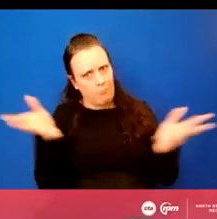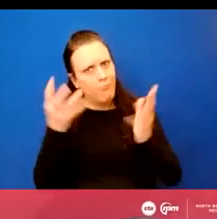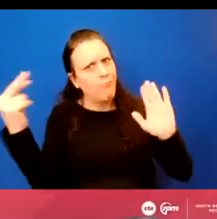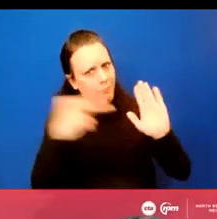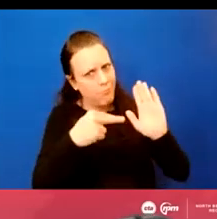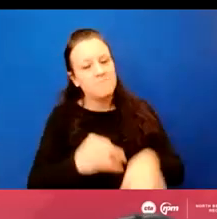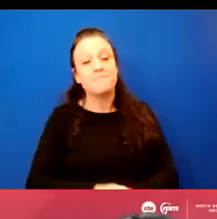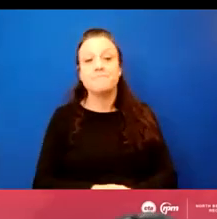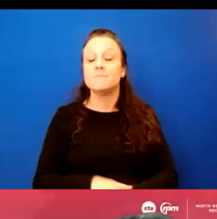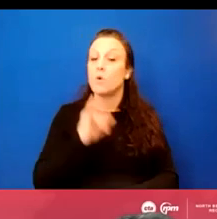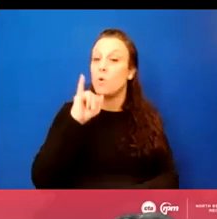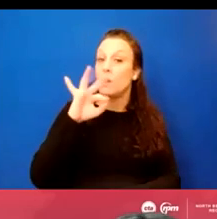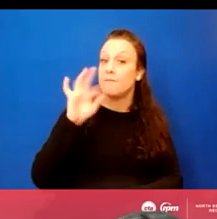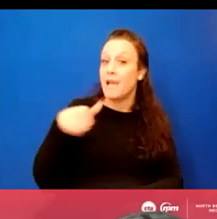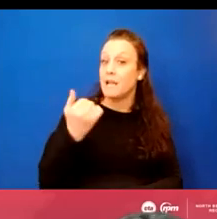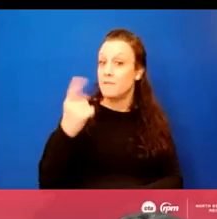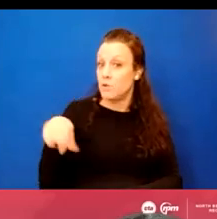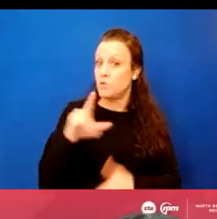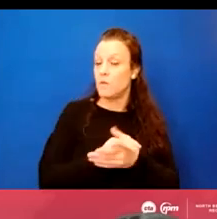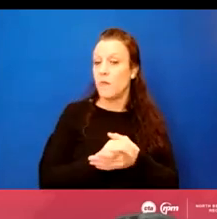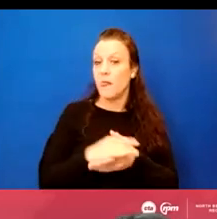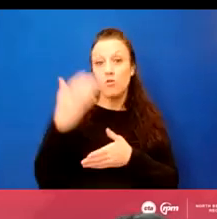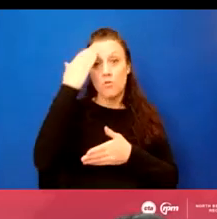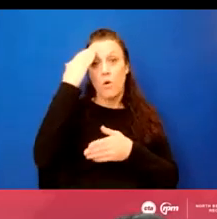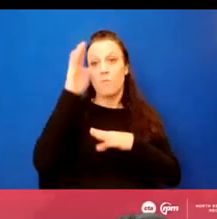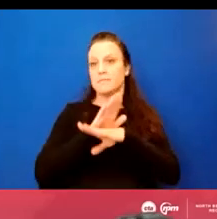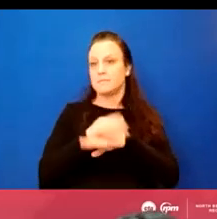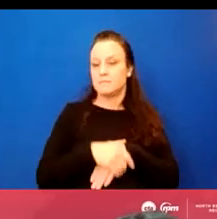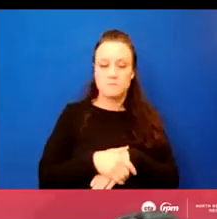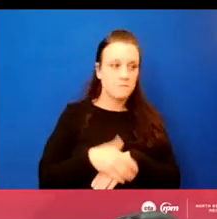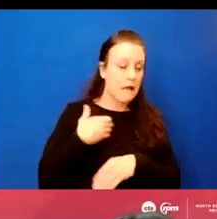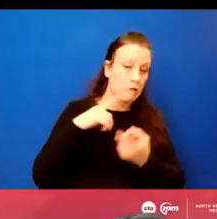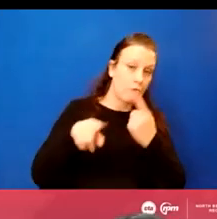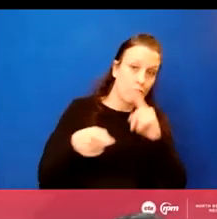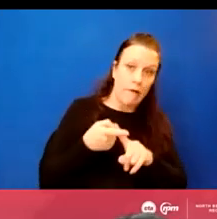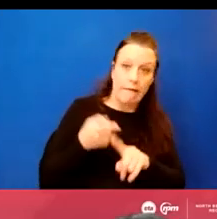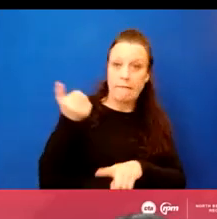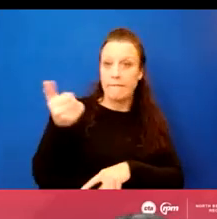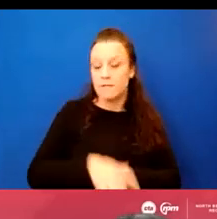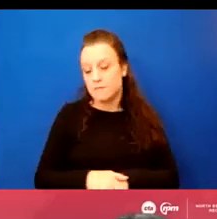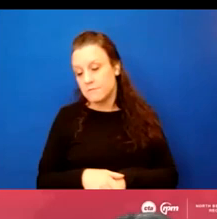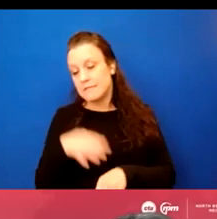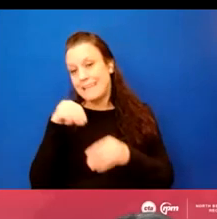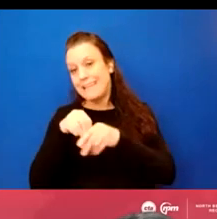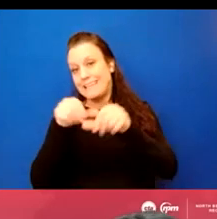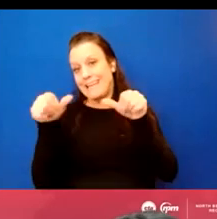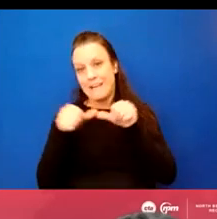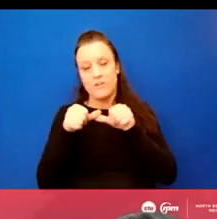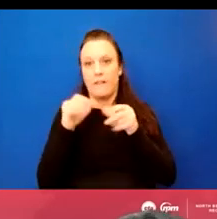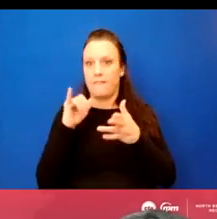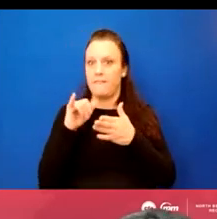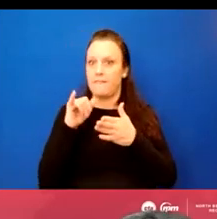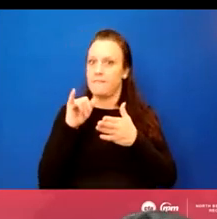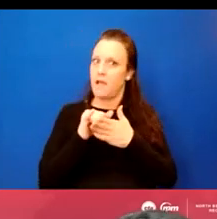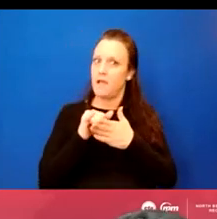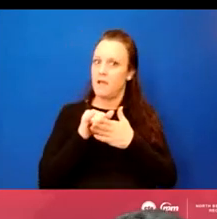So if any of you know of a business or have a friend who has a business in the area that would that would